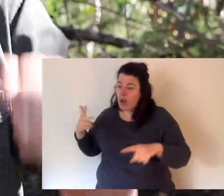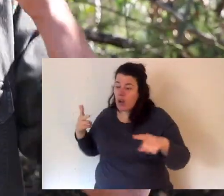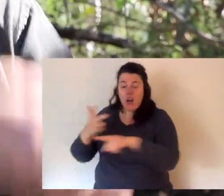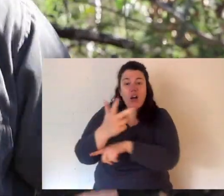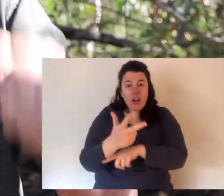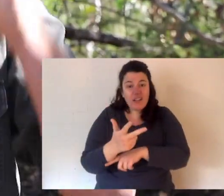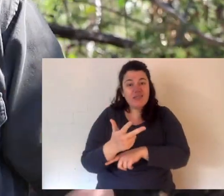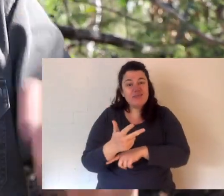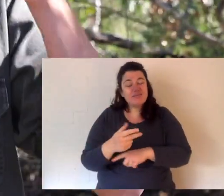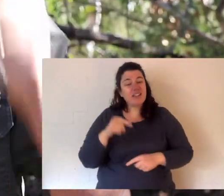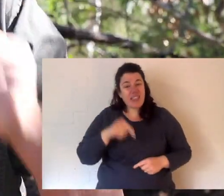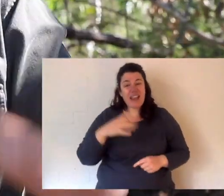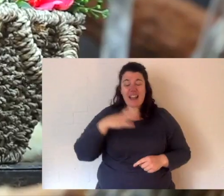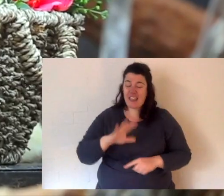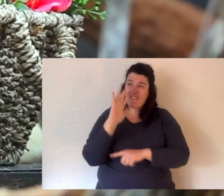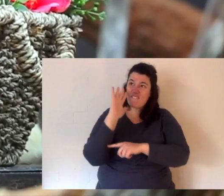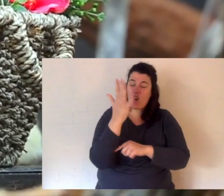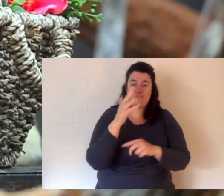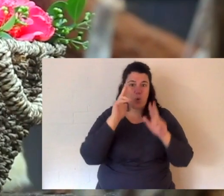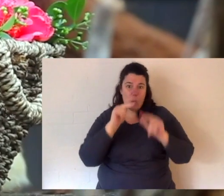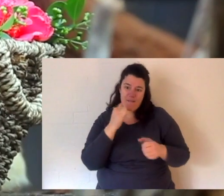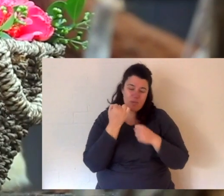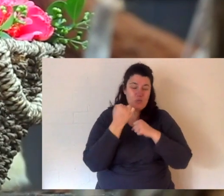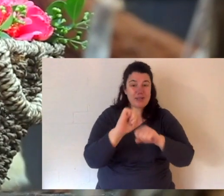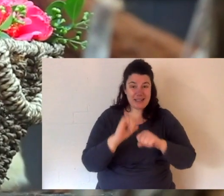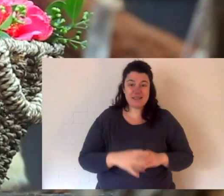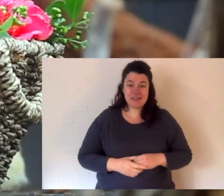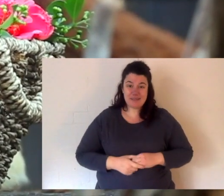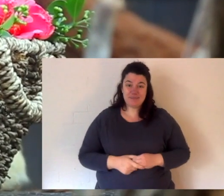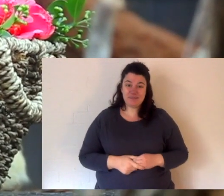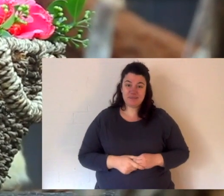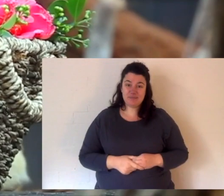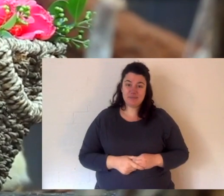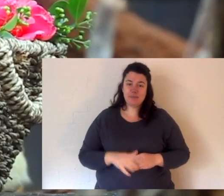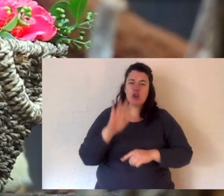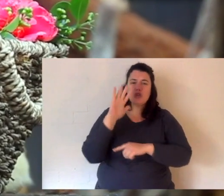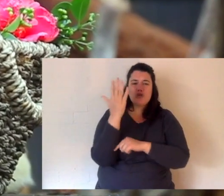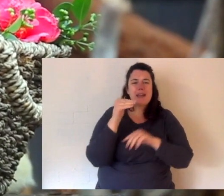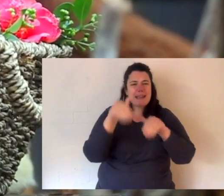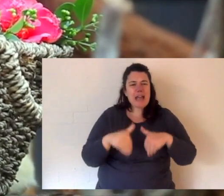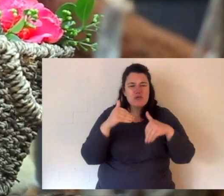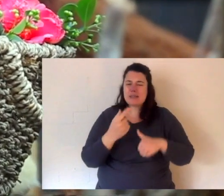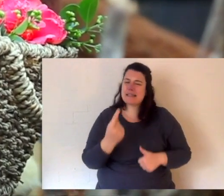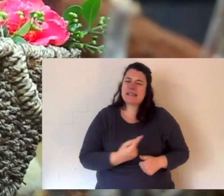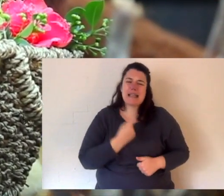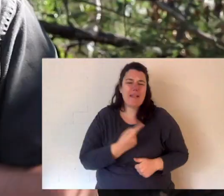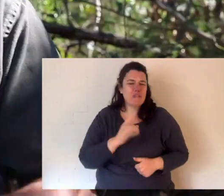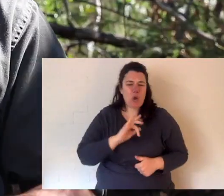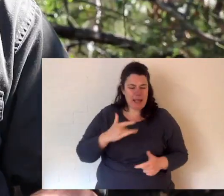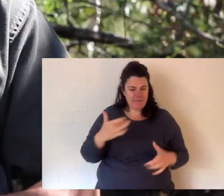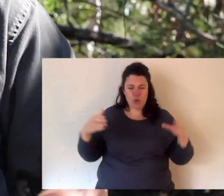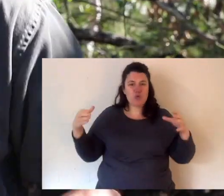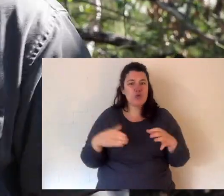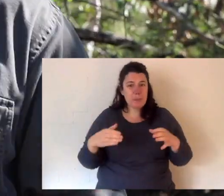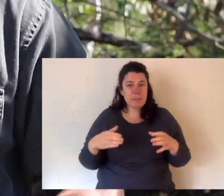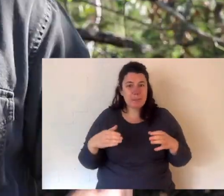They need their remaining forest to be protected. A tree kangaroos are known as solitary. They don't live in a group. You will